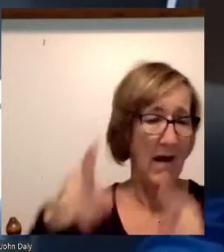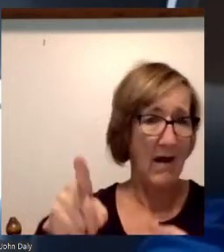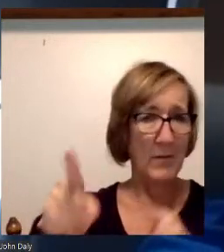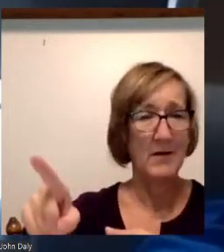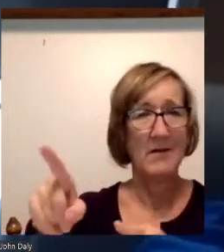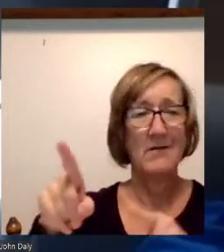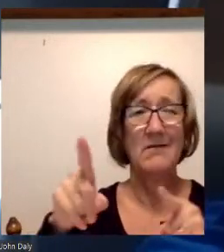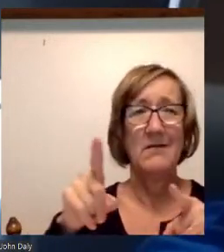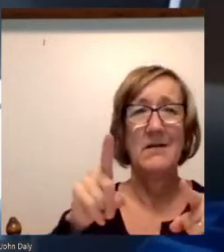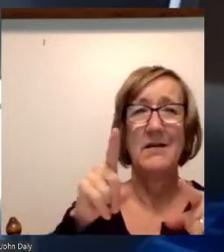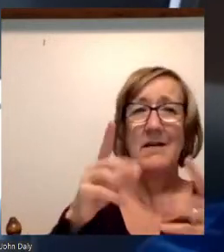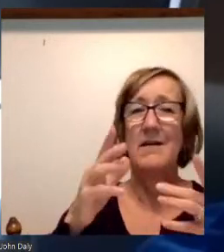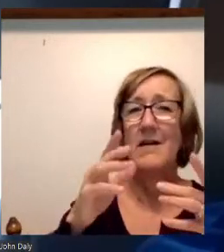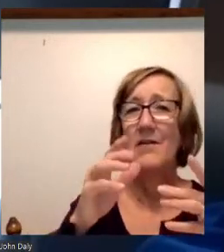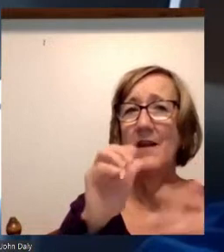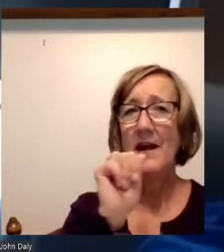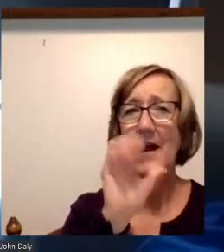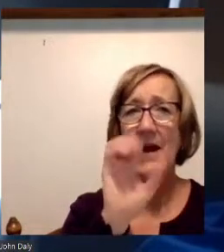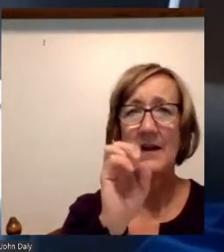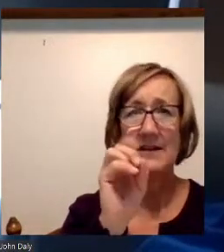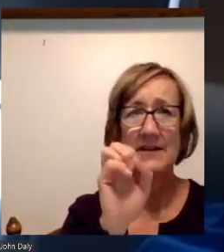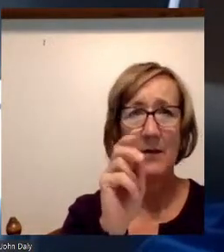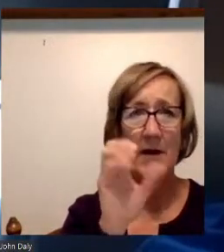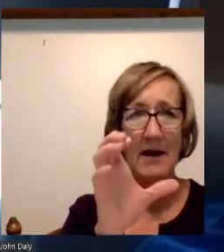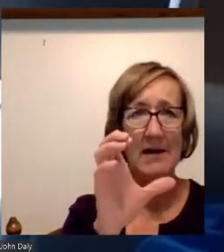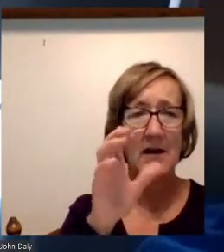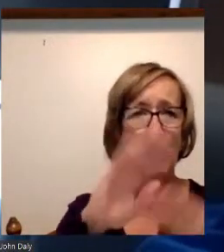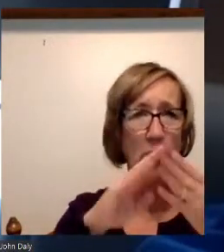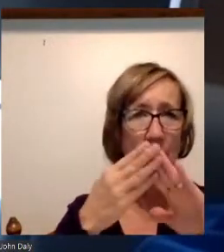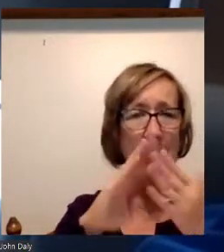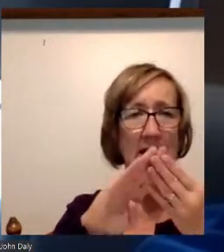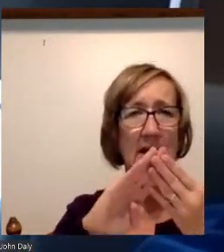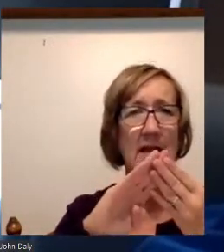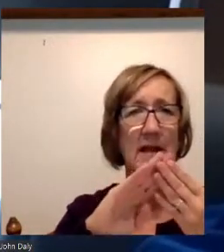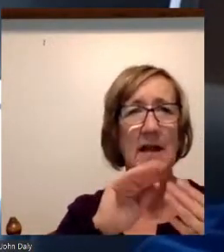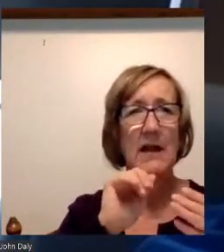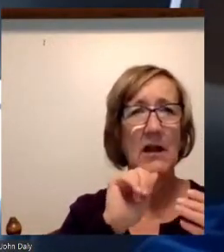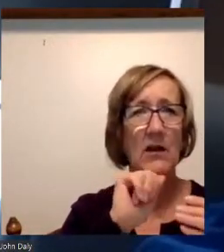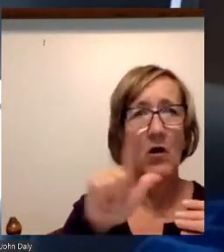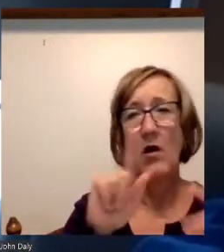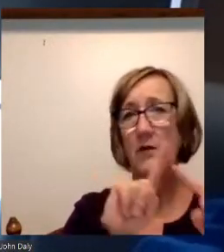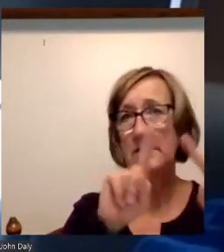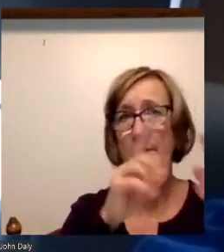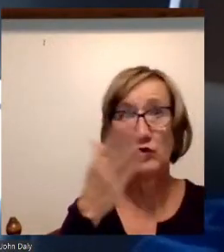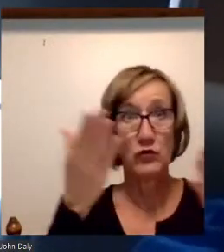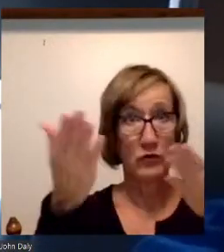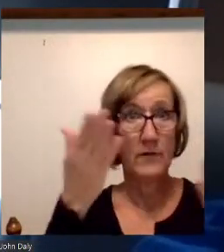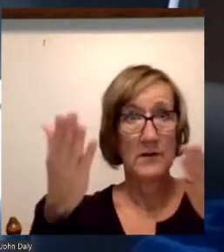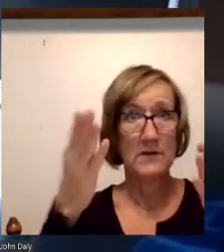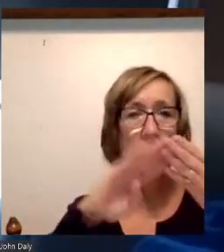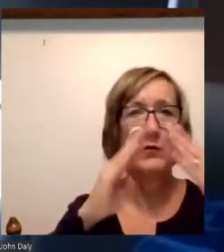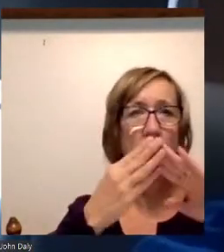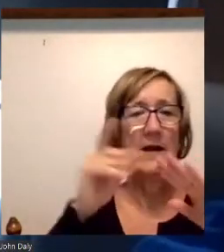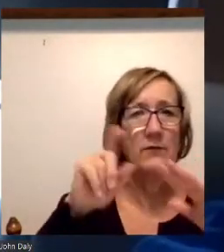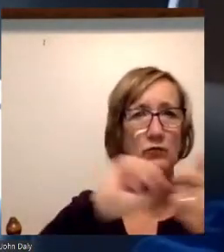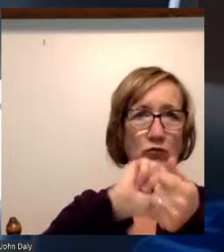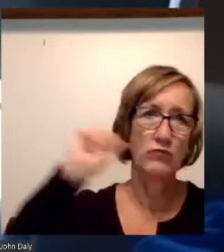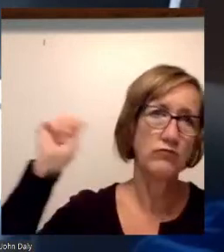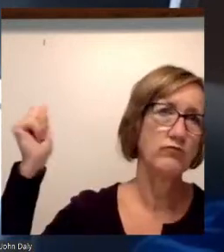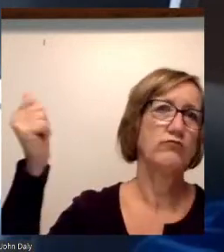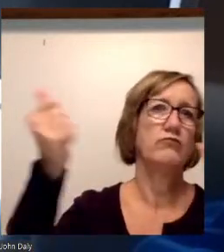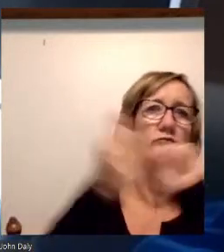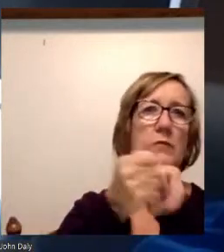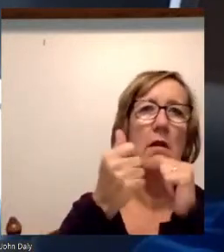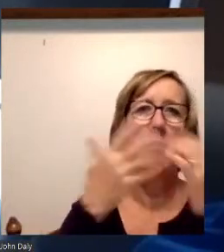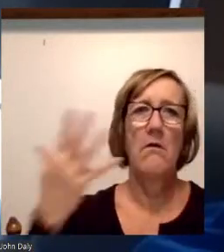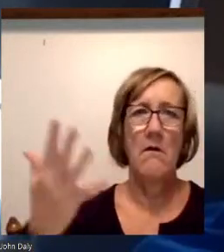academic community and virtually the entire service delivery community is going to have to change significantly